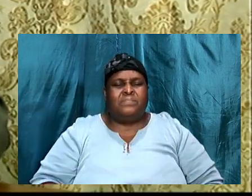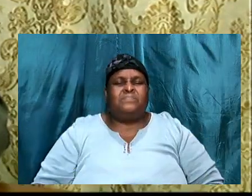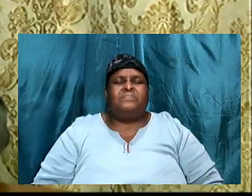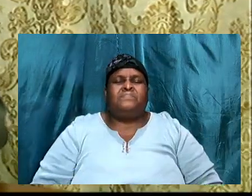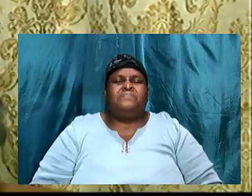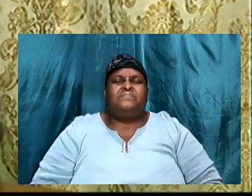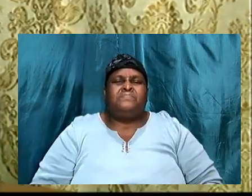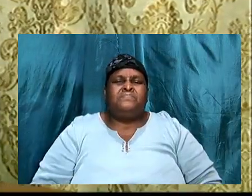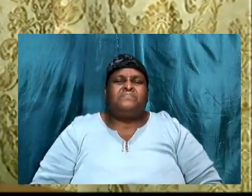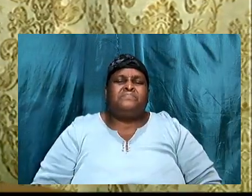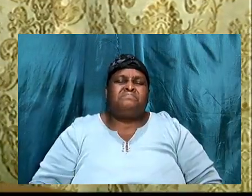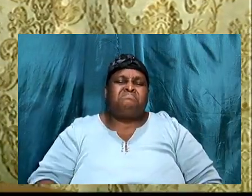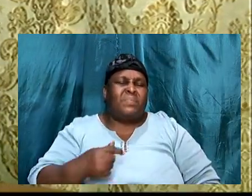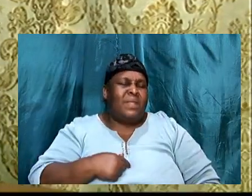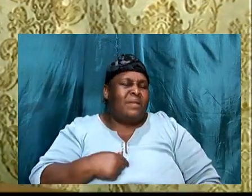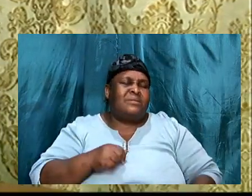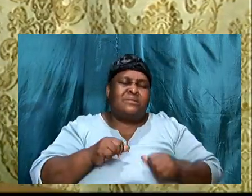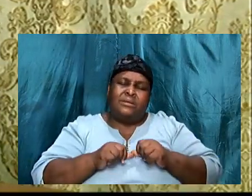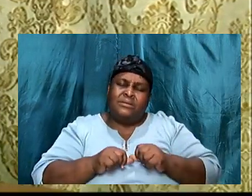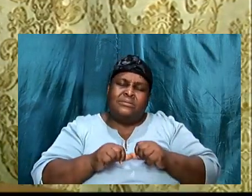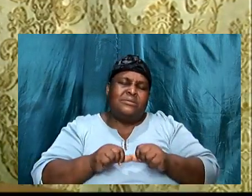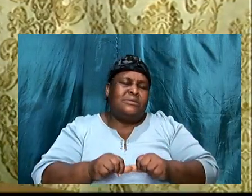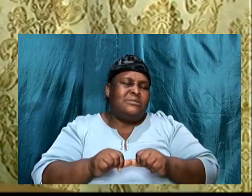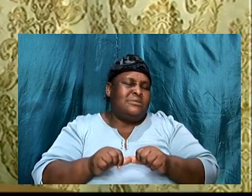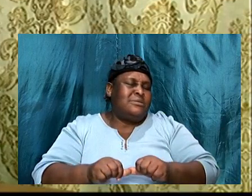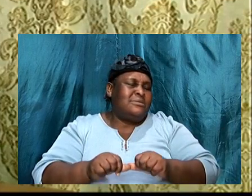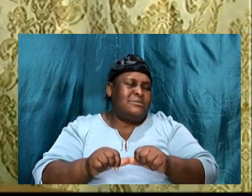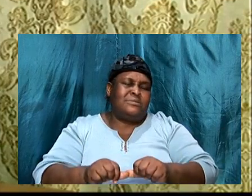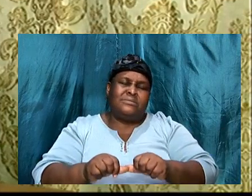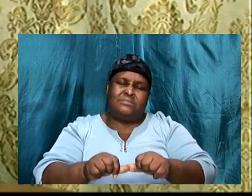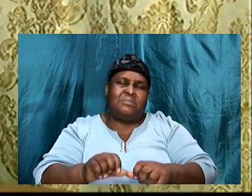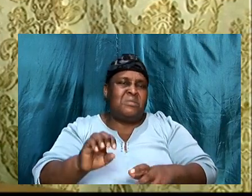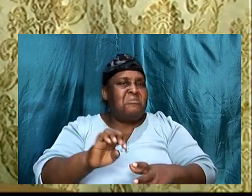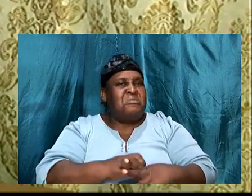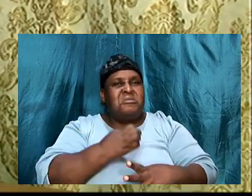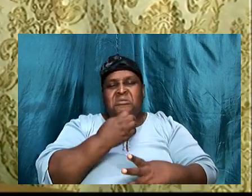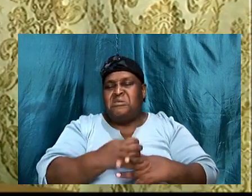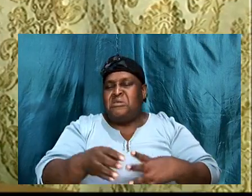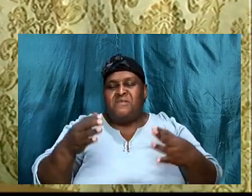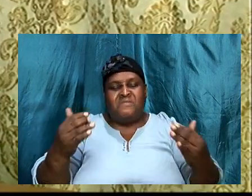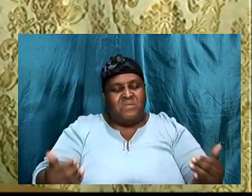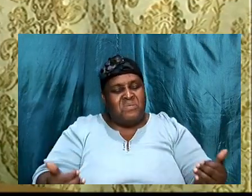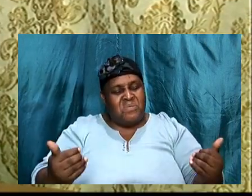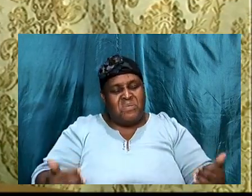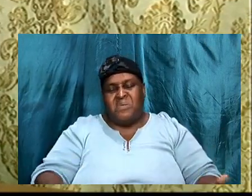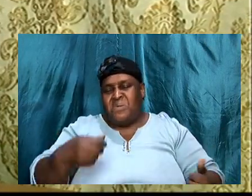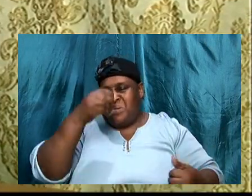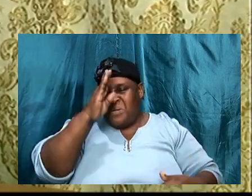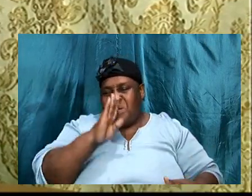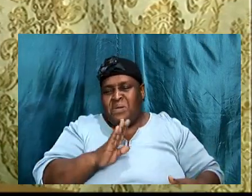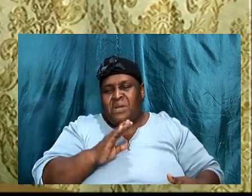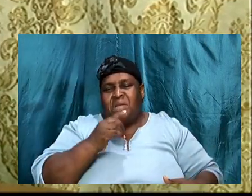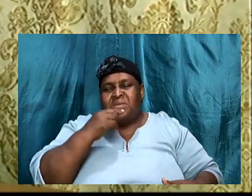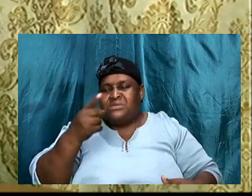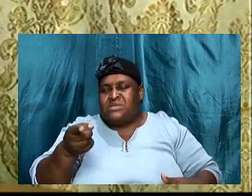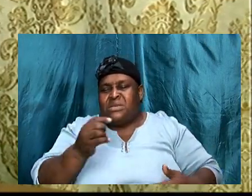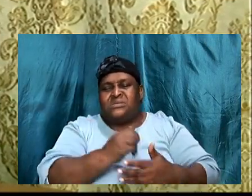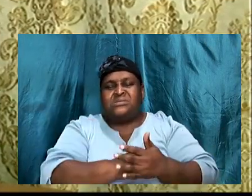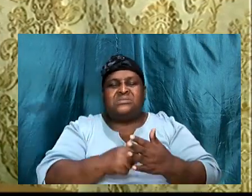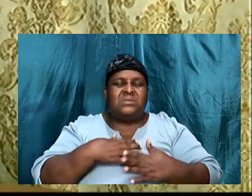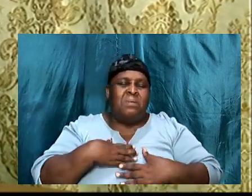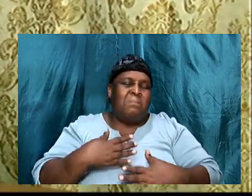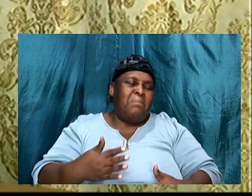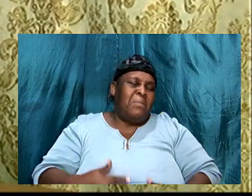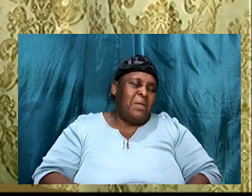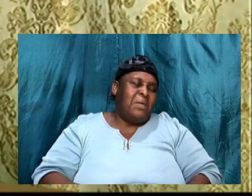I could go on, and on, but the bottom line, is that, even though God, is still saying, to somebody, even though